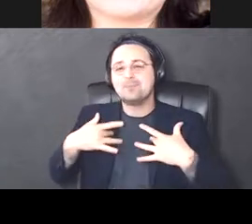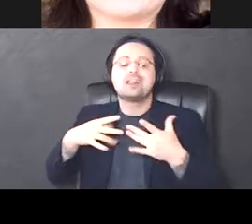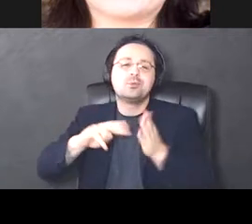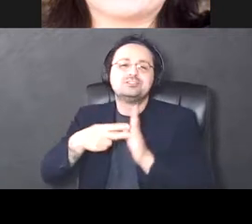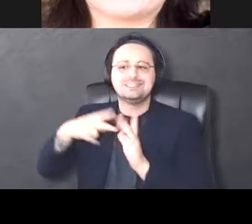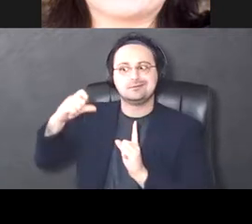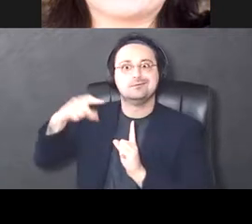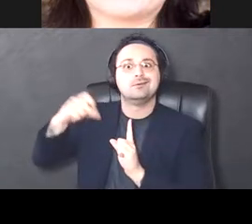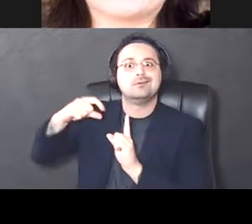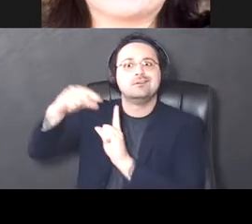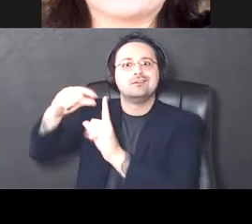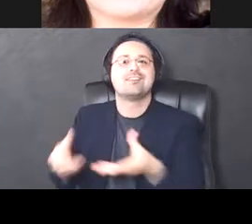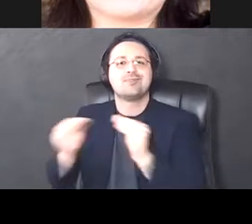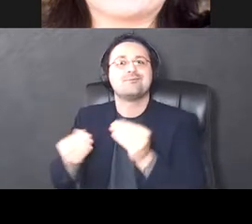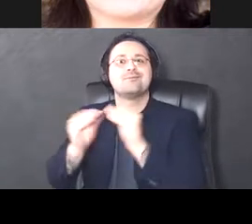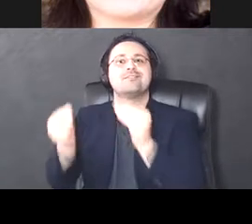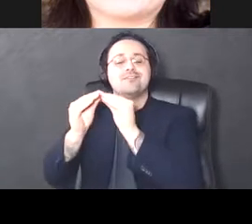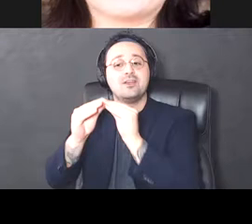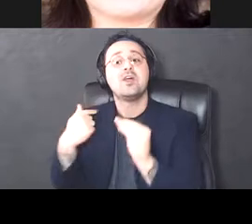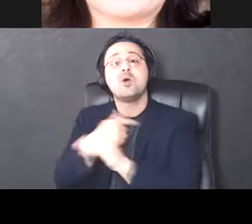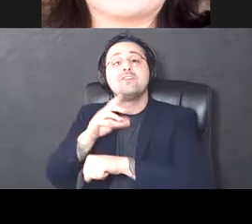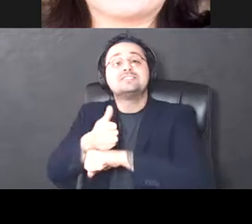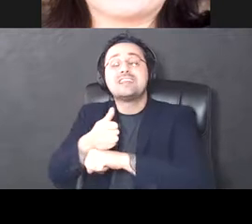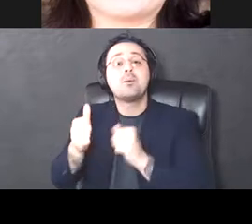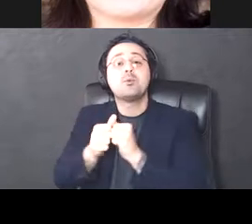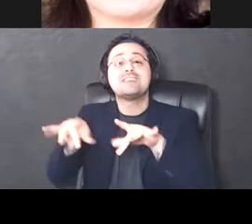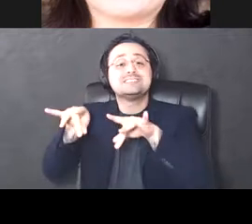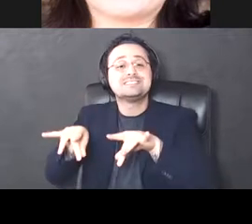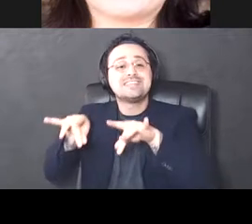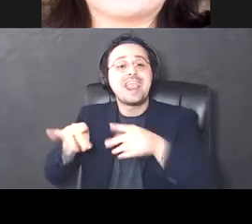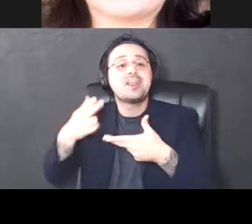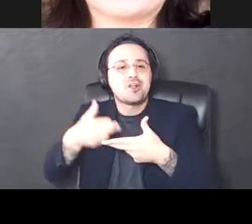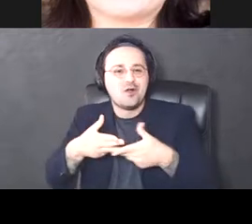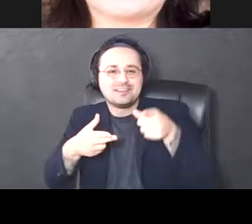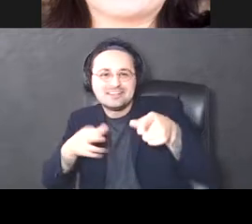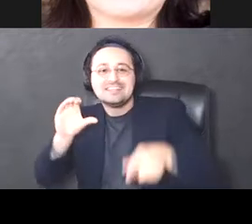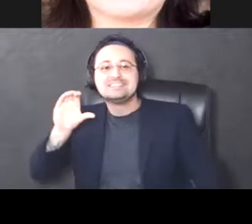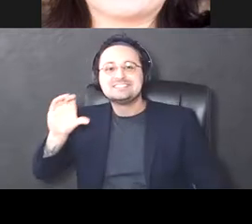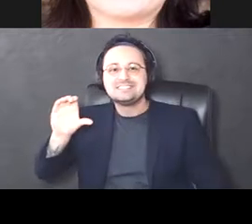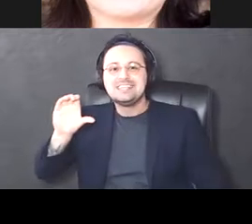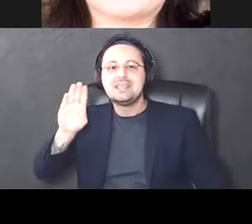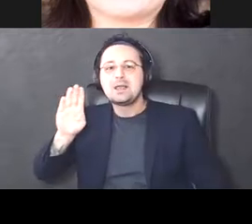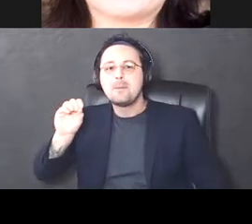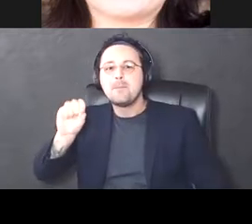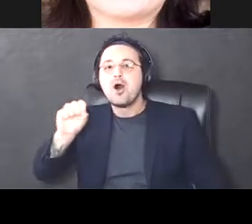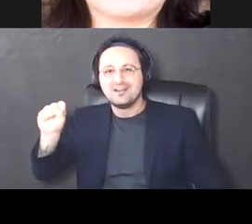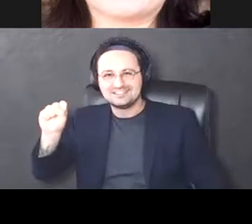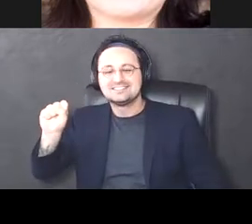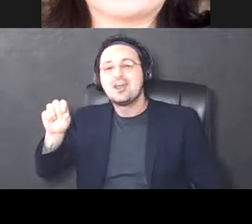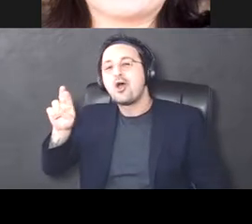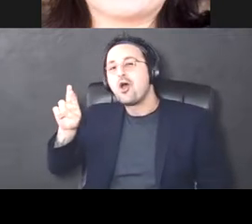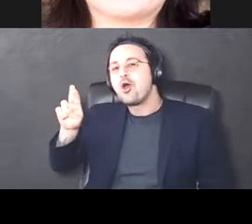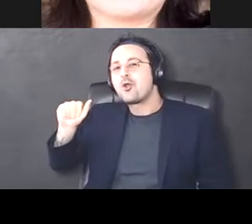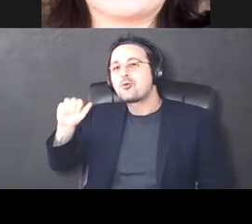of the cerebellum. And we've done this with a stain called CFOS, which actually Rachel is, is kind of following up these preliminary